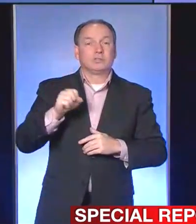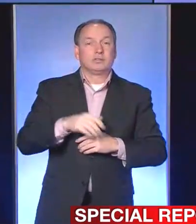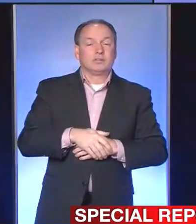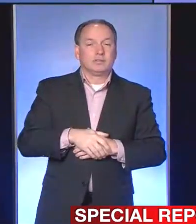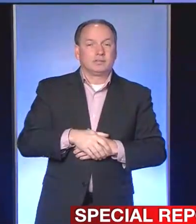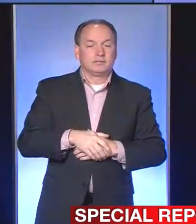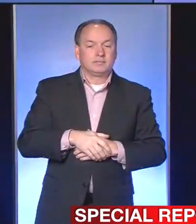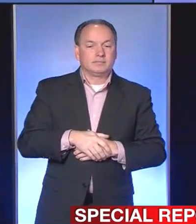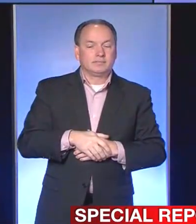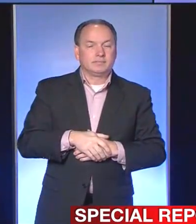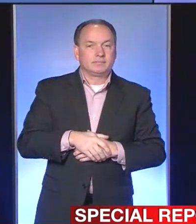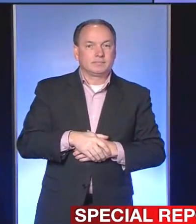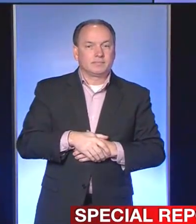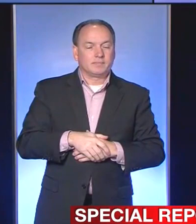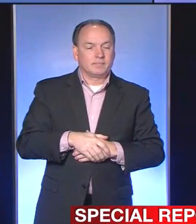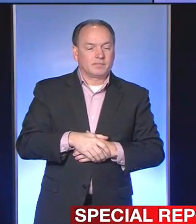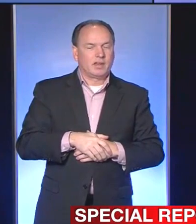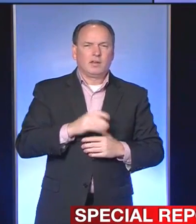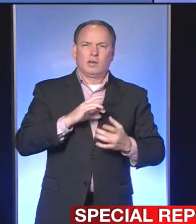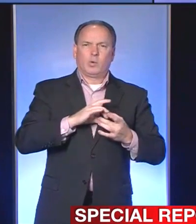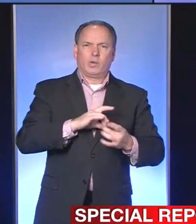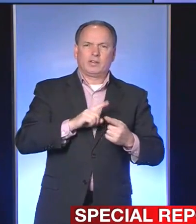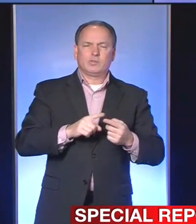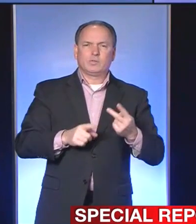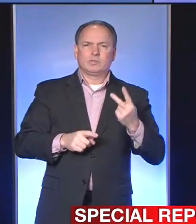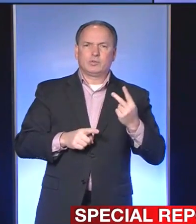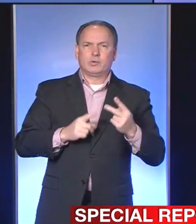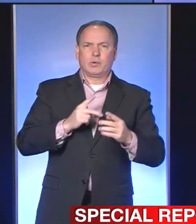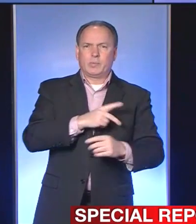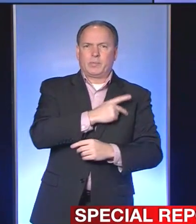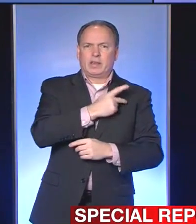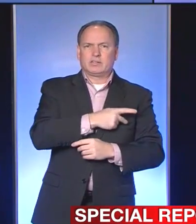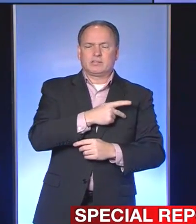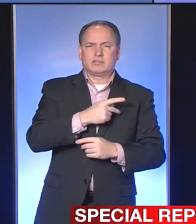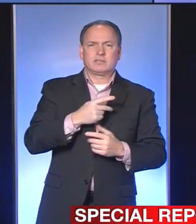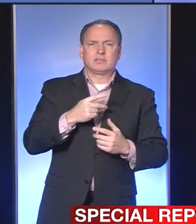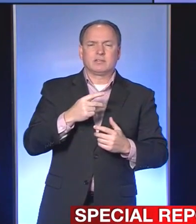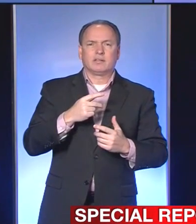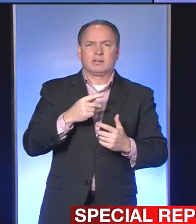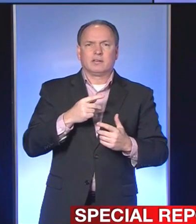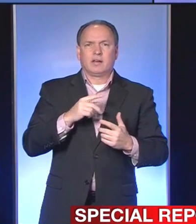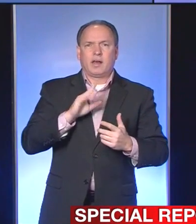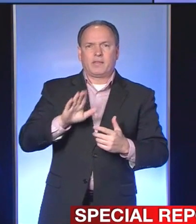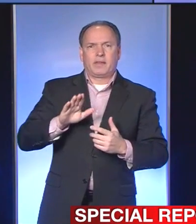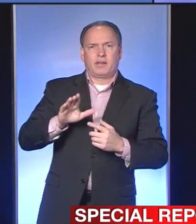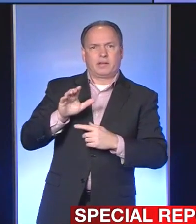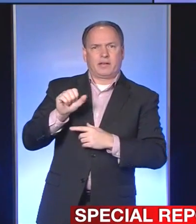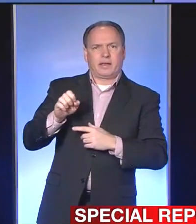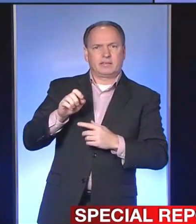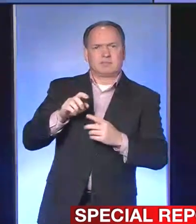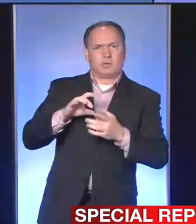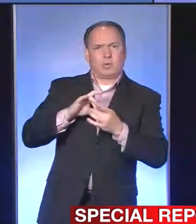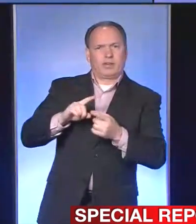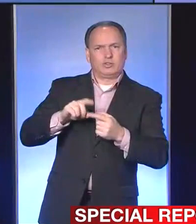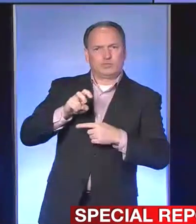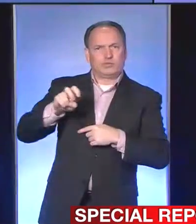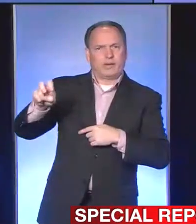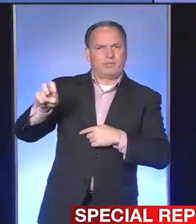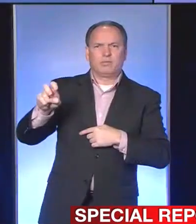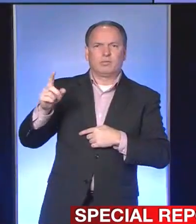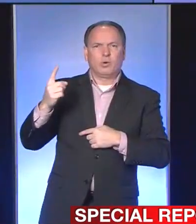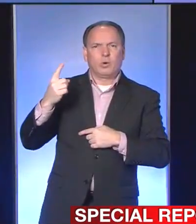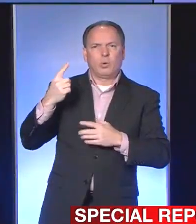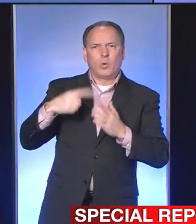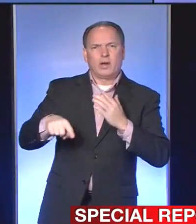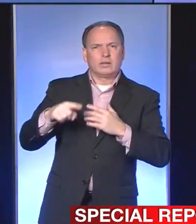Hi. A question regarding the two patients whose symptoms, or cases, rather, seem to be linked to travel. Do you have any clue if that travel was over the